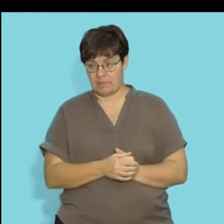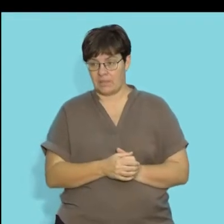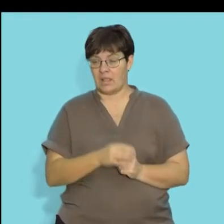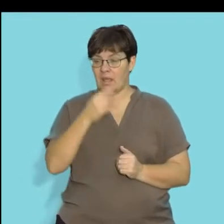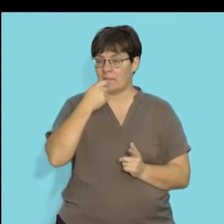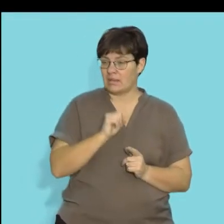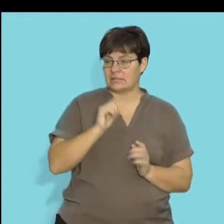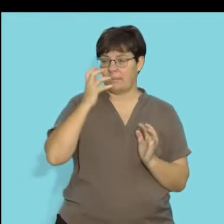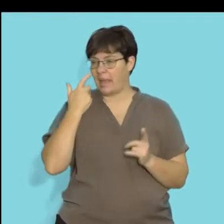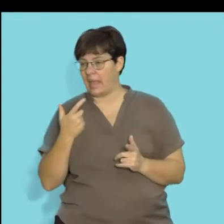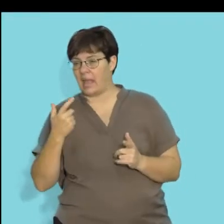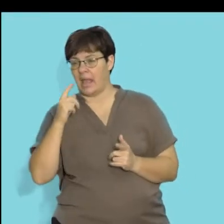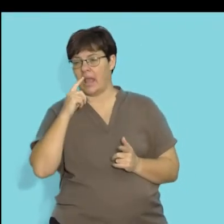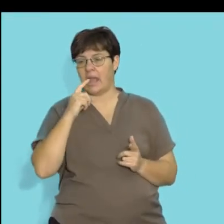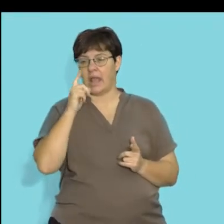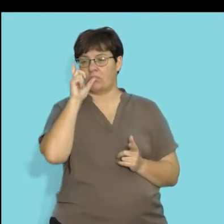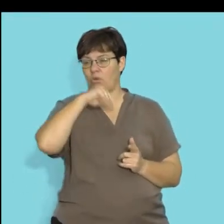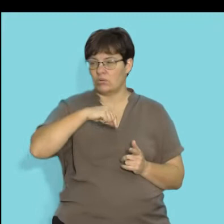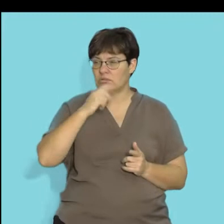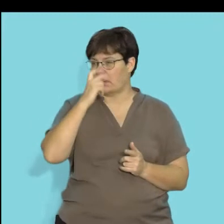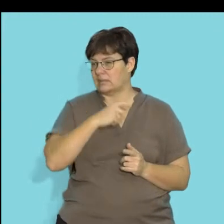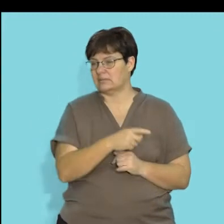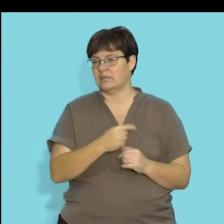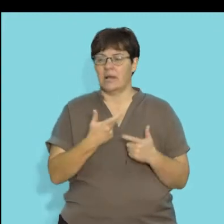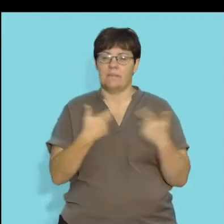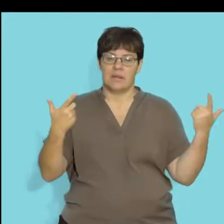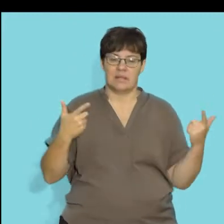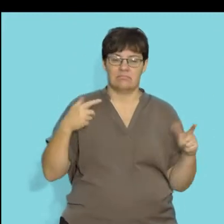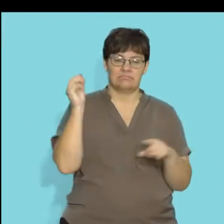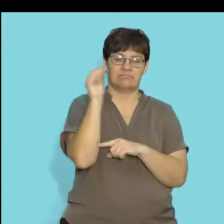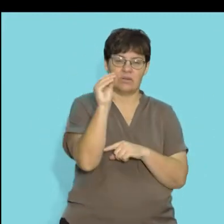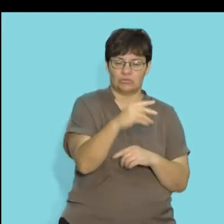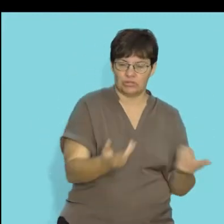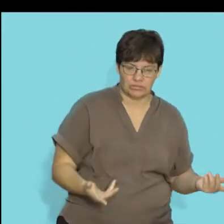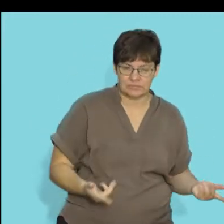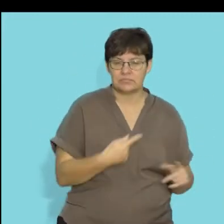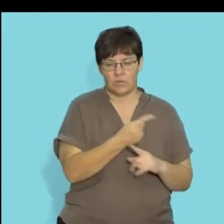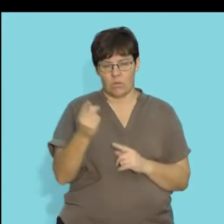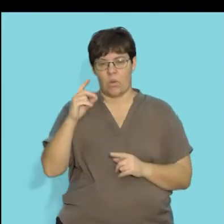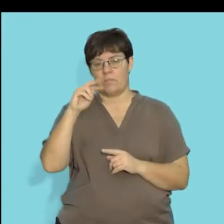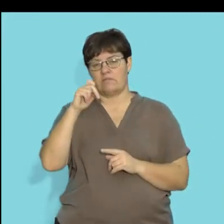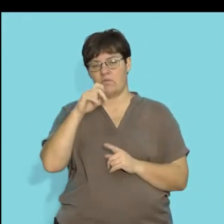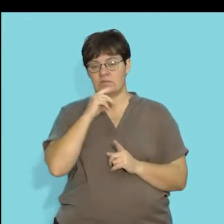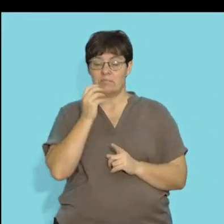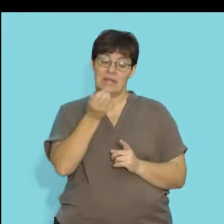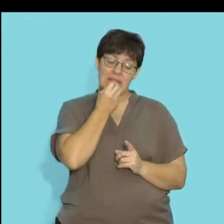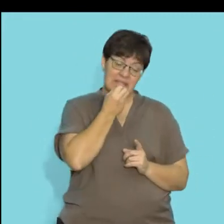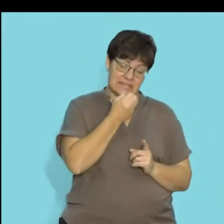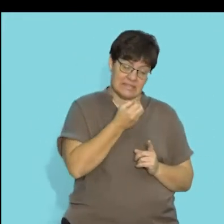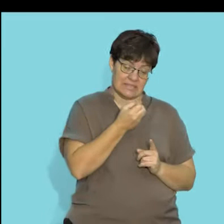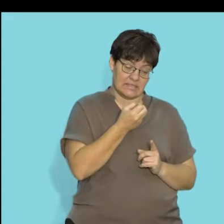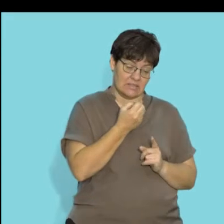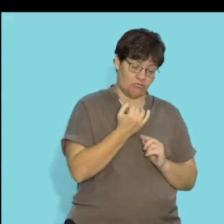bears, pigs, crows, even your larger ground finches are all omnivores. So, they consume other